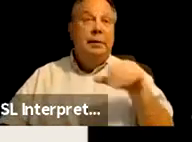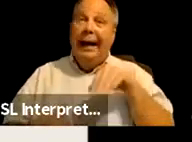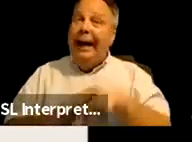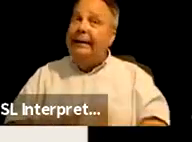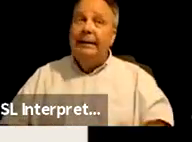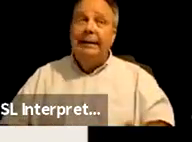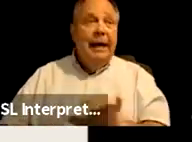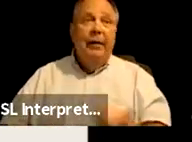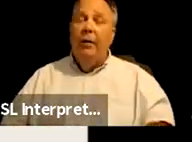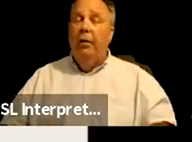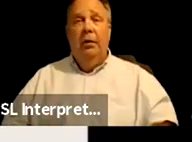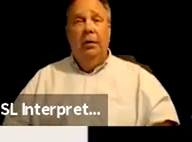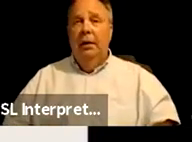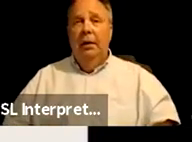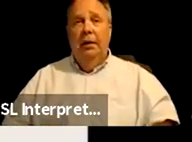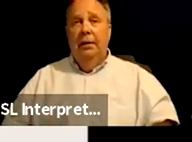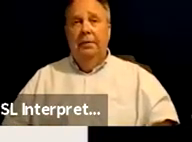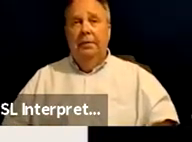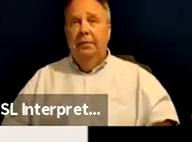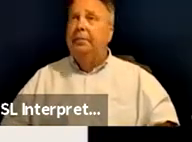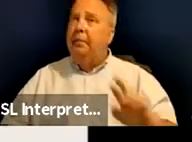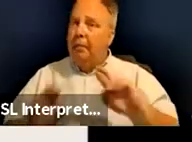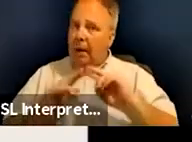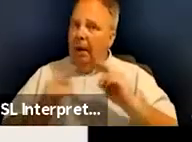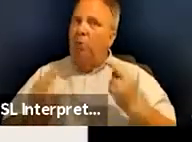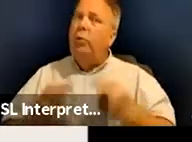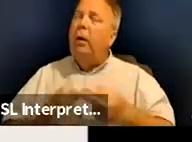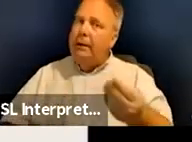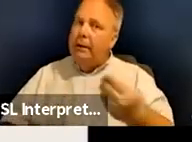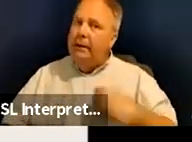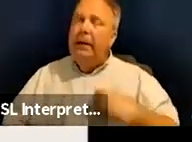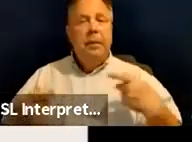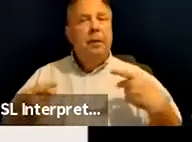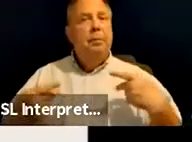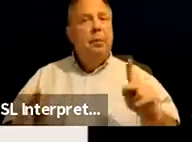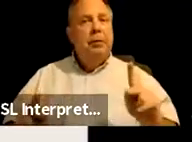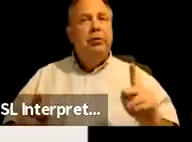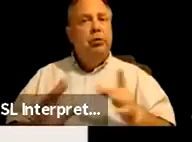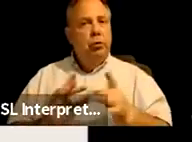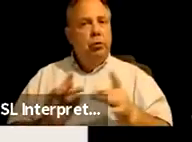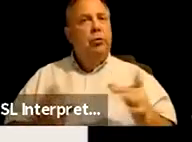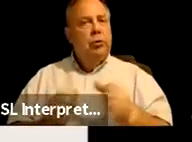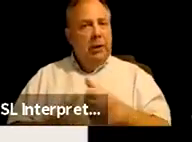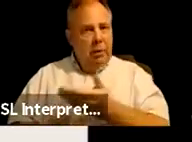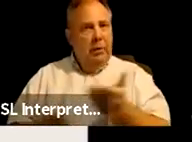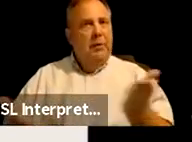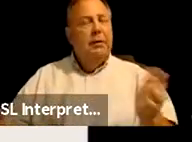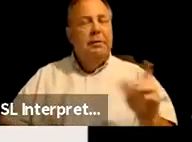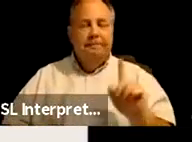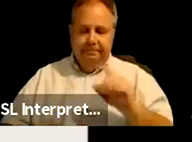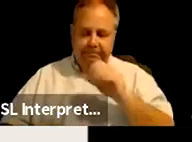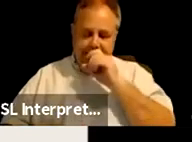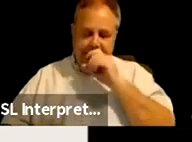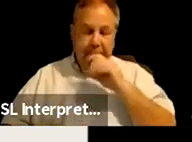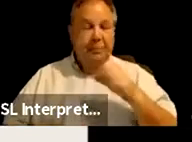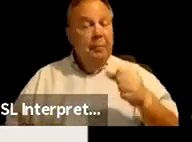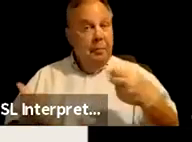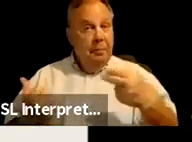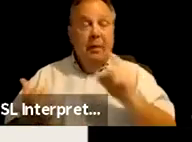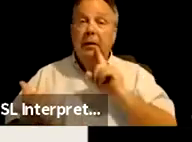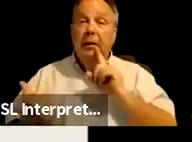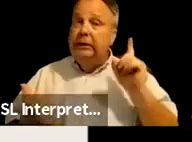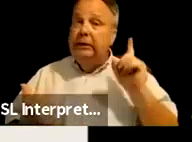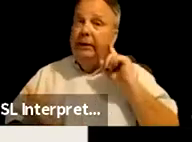either. Um, a relative gave me permission to share this with you all. Um, but she is deaf